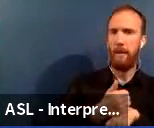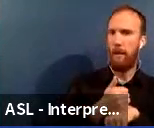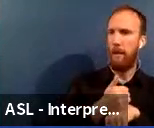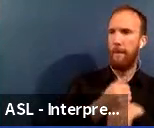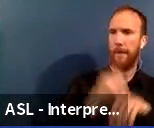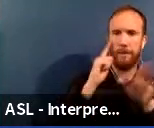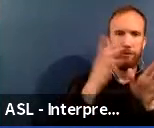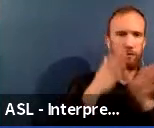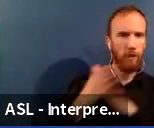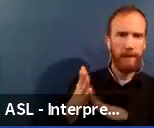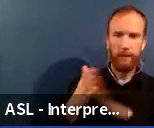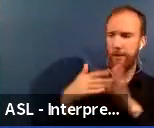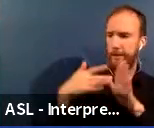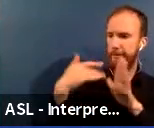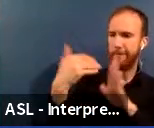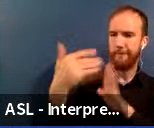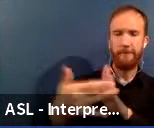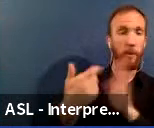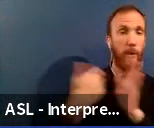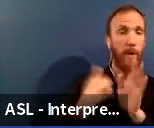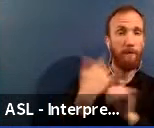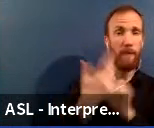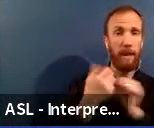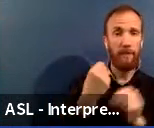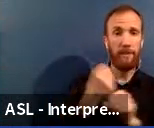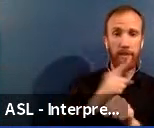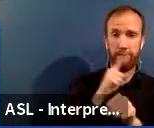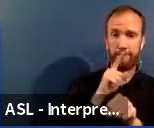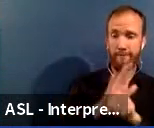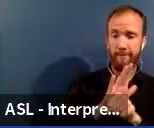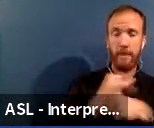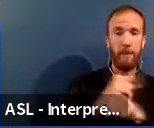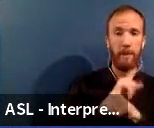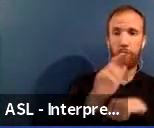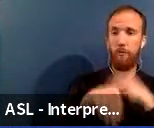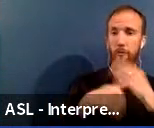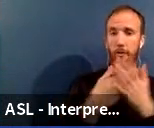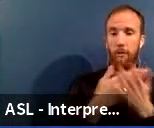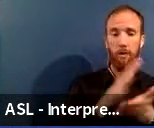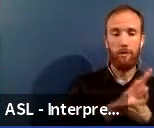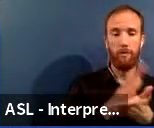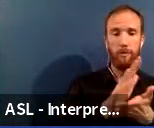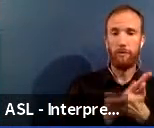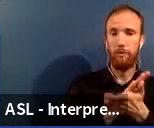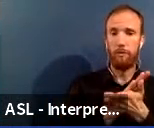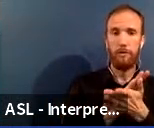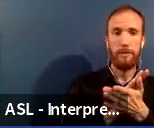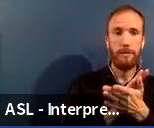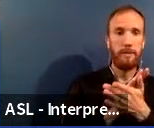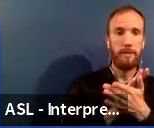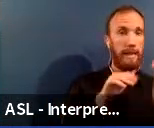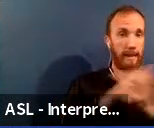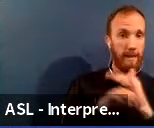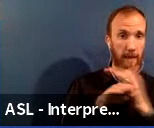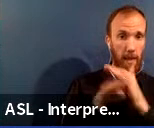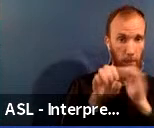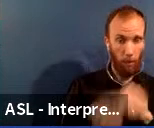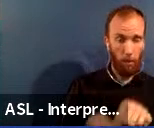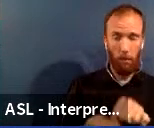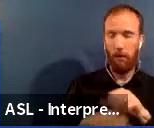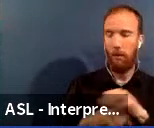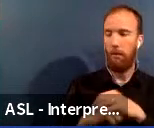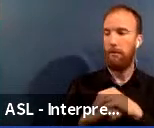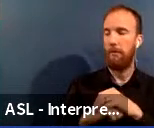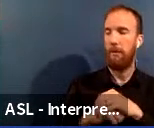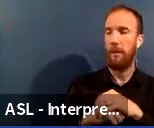that five year commitment to, uh, make all schools, uh, first school accessible. And, um, if